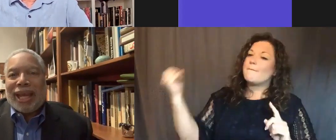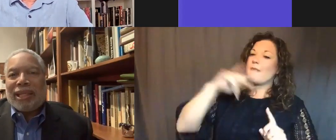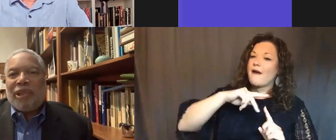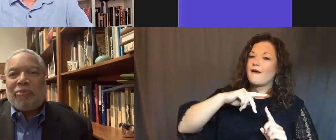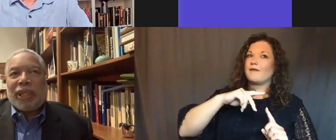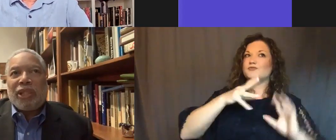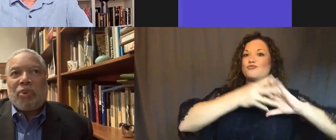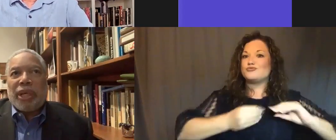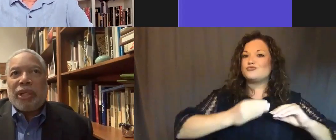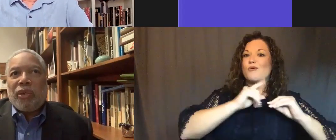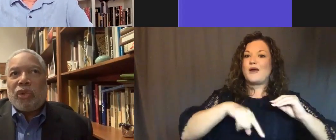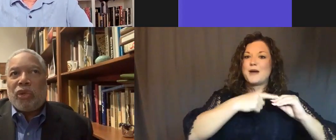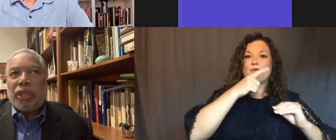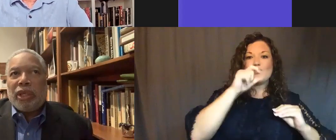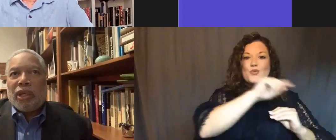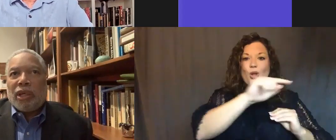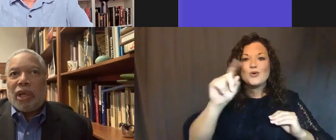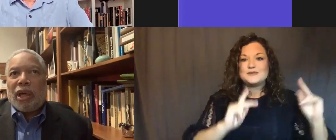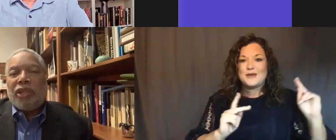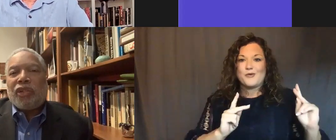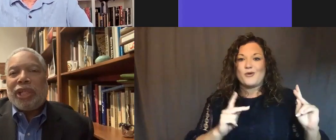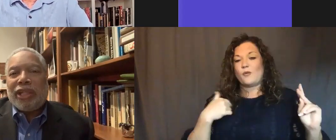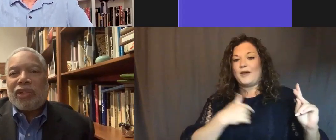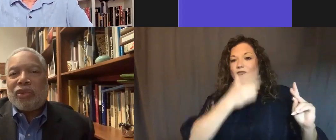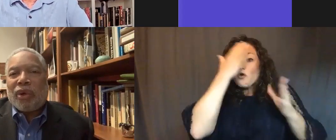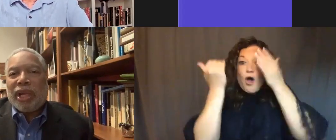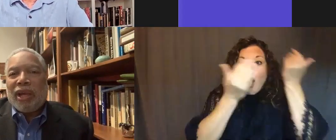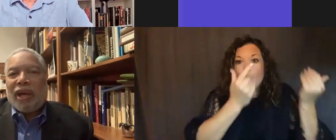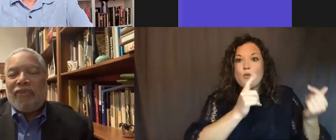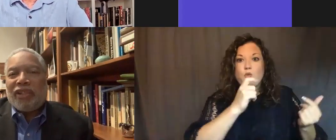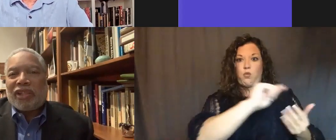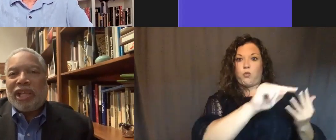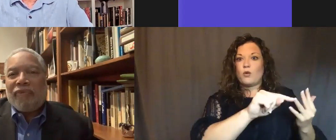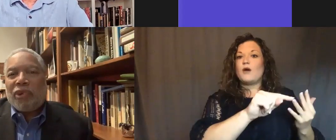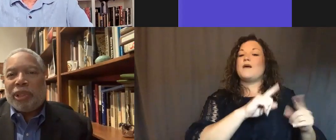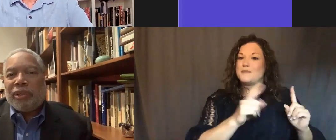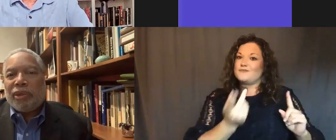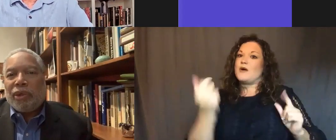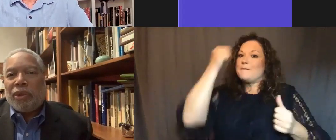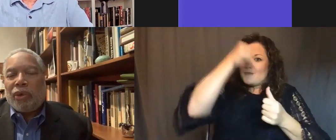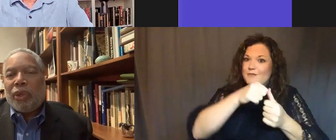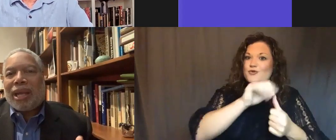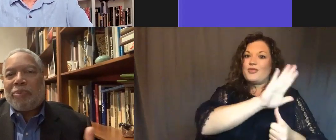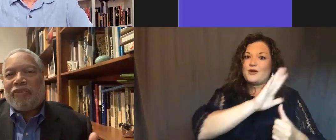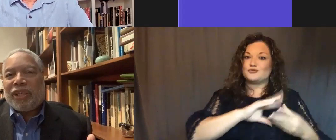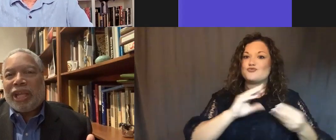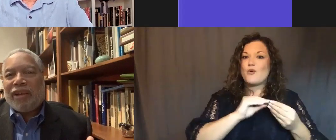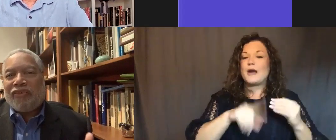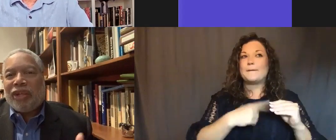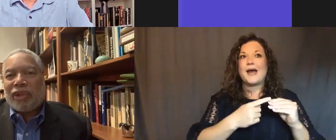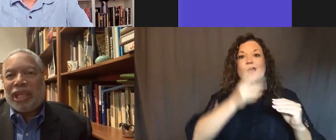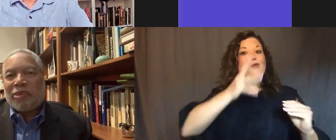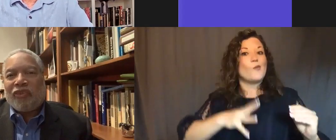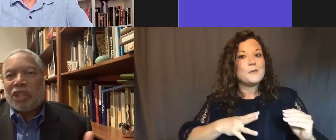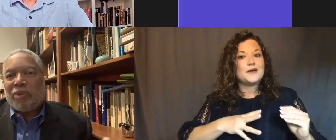It had to be a place where you could understand the story of an enslaved woman who got up every day